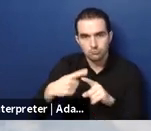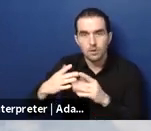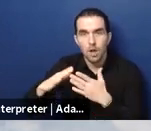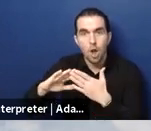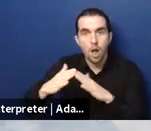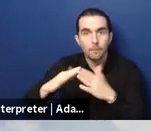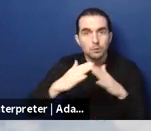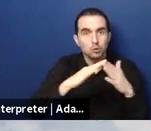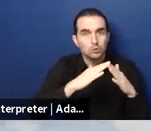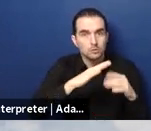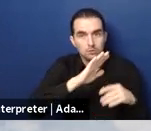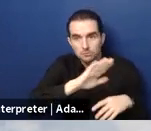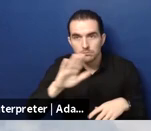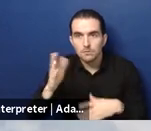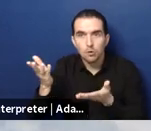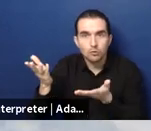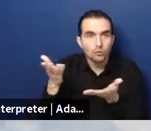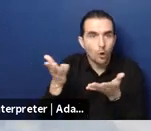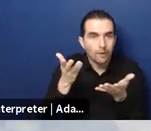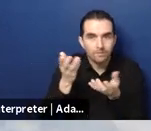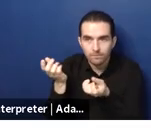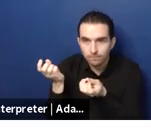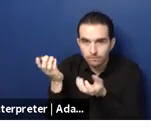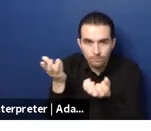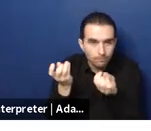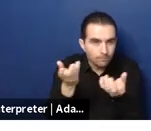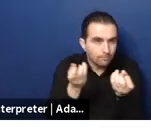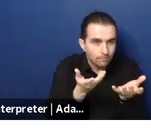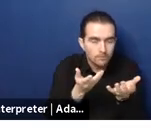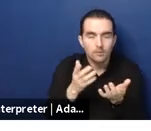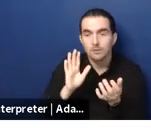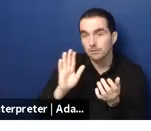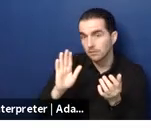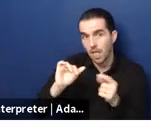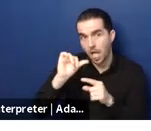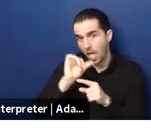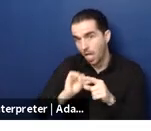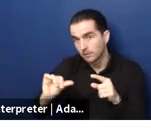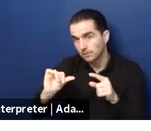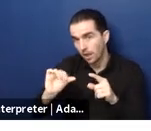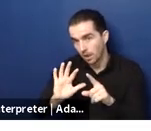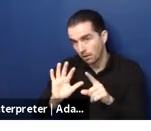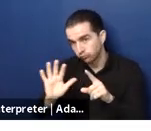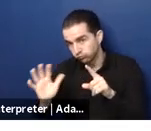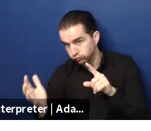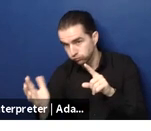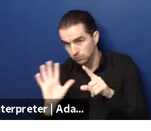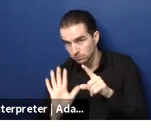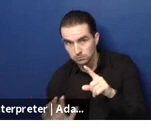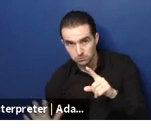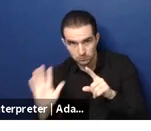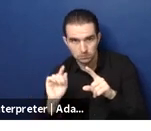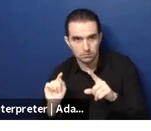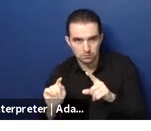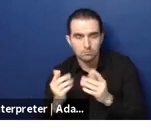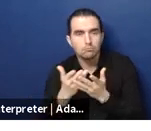the region and just to highlight some of the emerging practices but why why is this so um important so